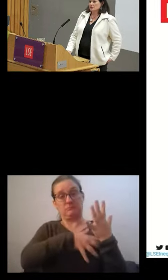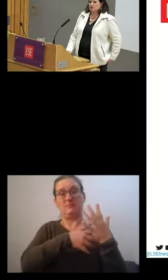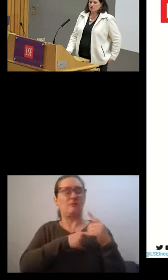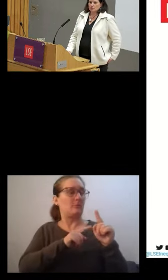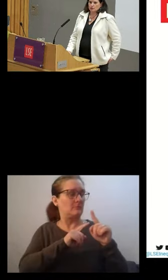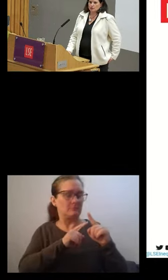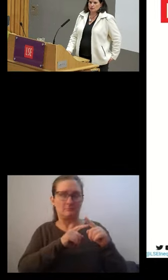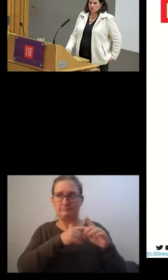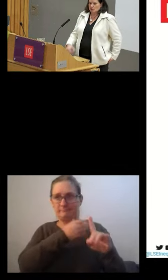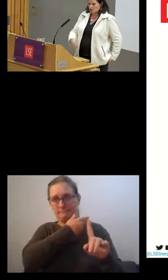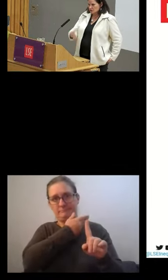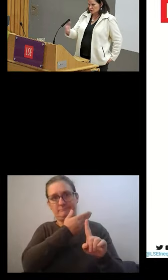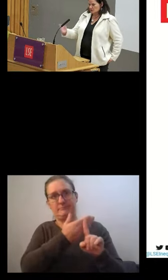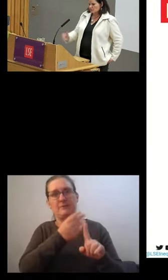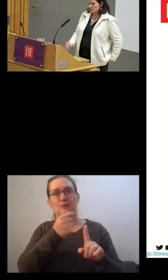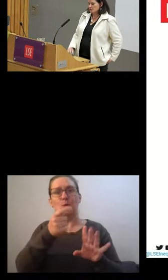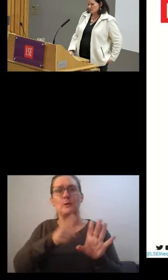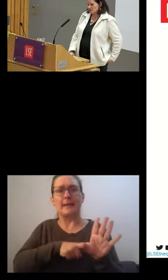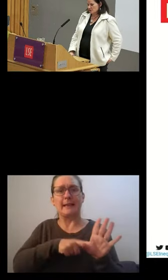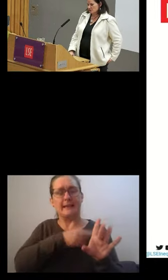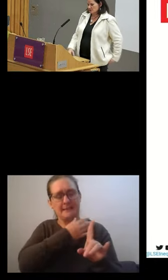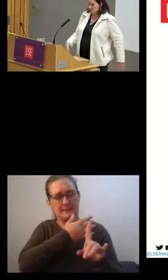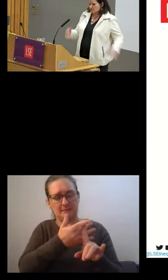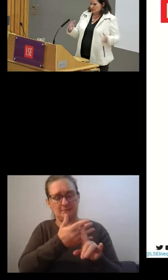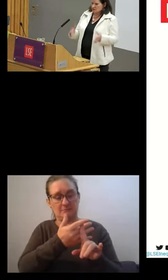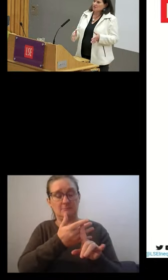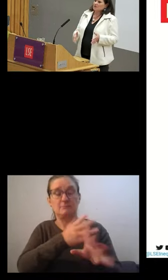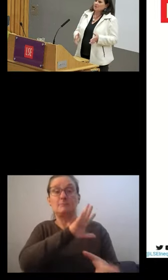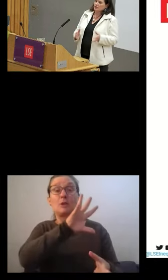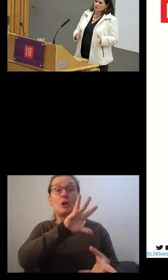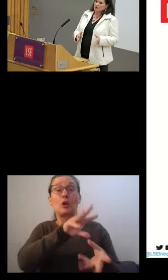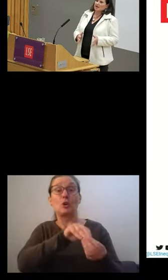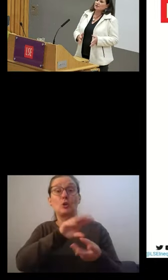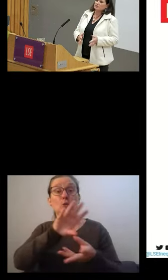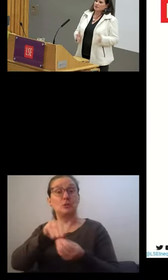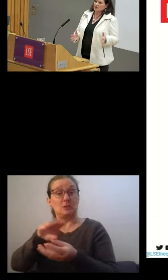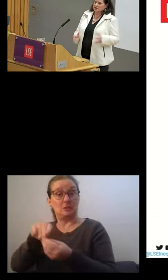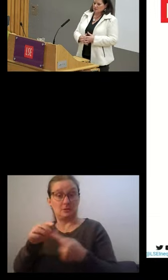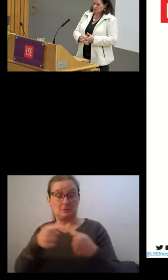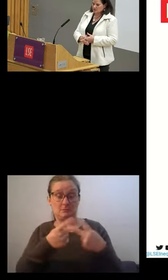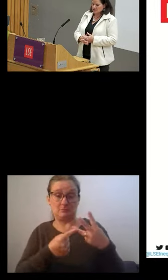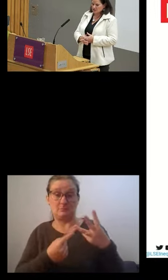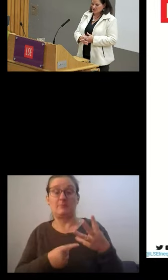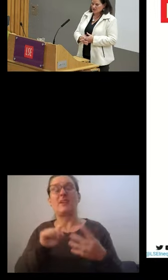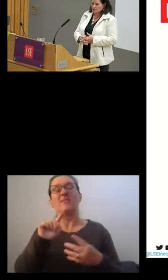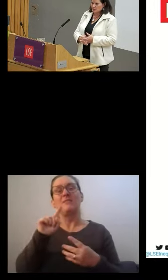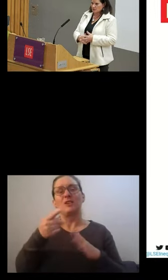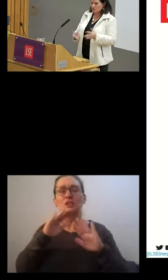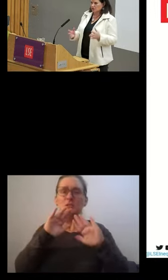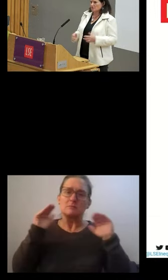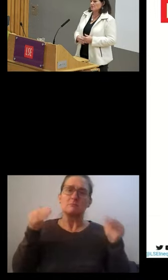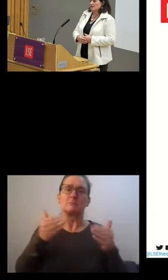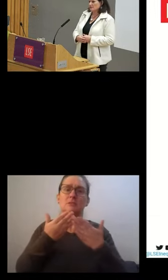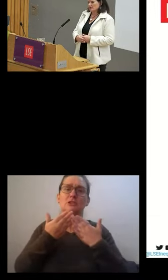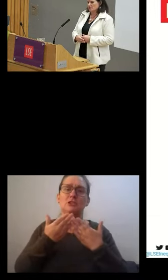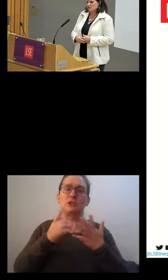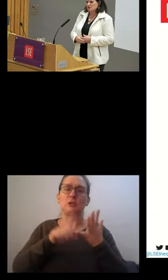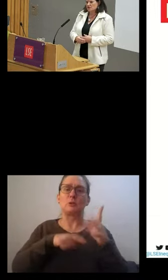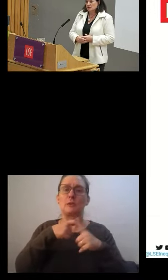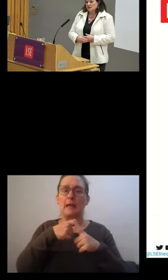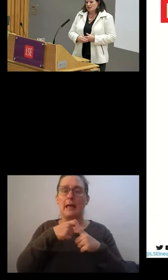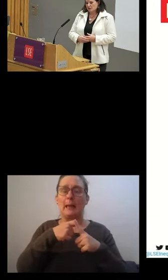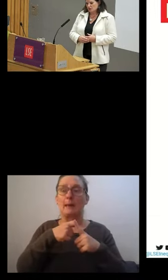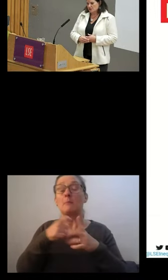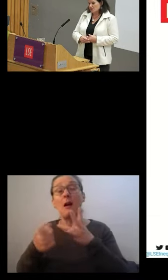and just a few sort of conclusions from this research. This is the first study on the UK that we have done that I'm presenting tonight, but we have looked at many other